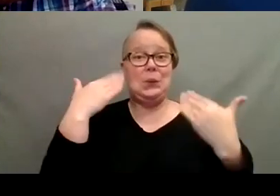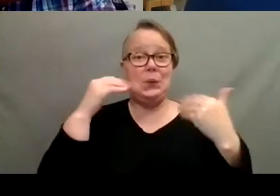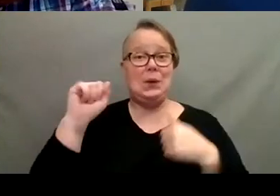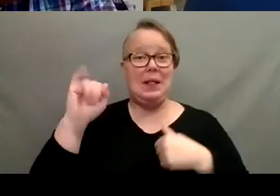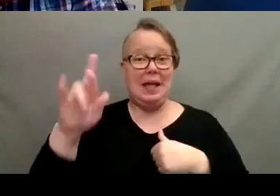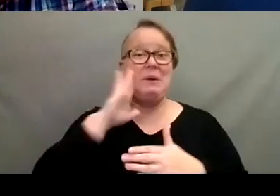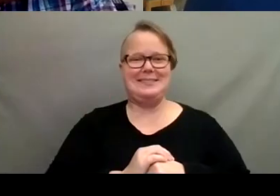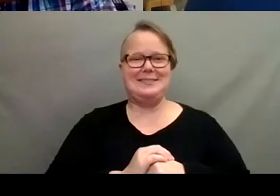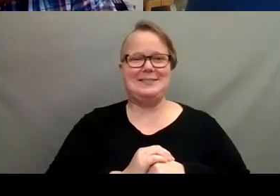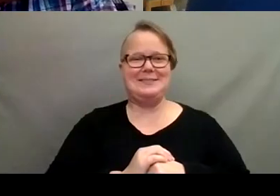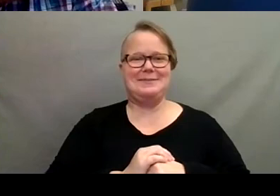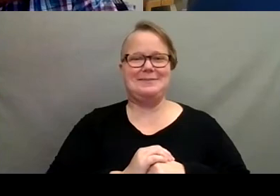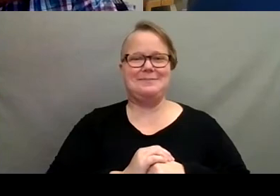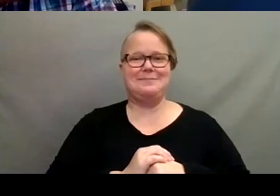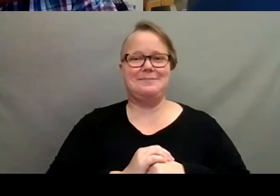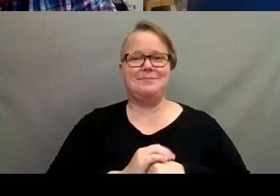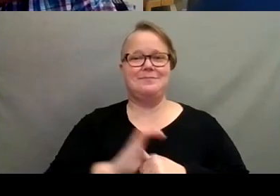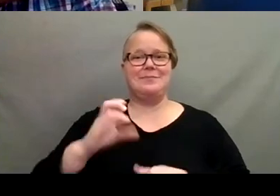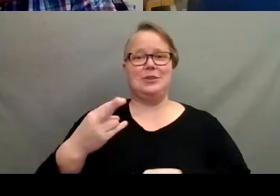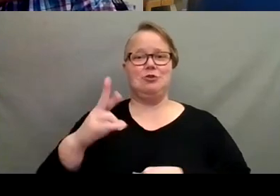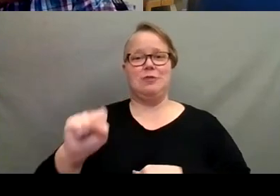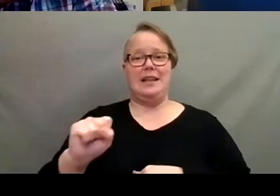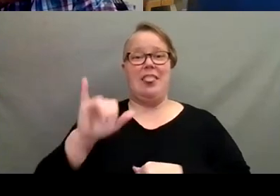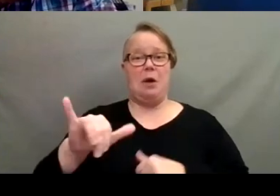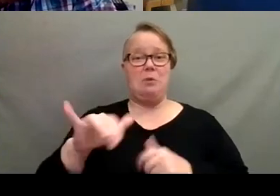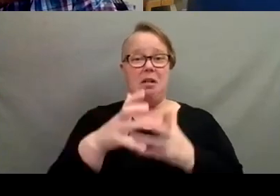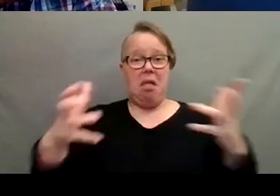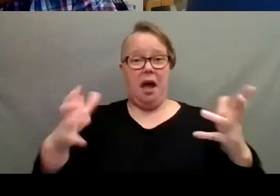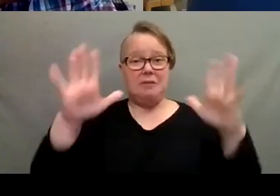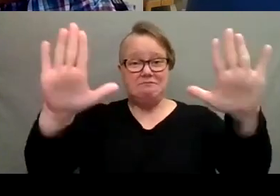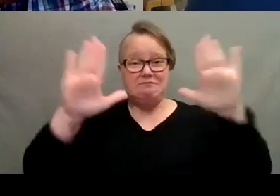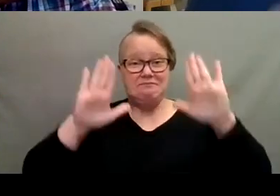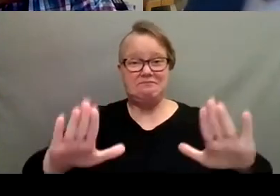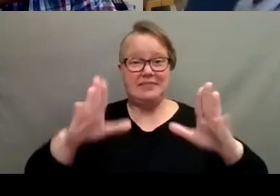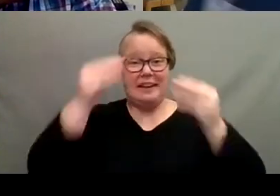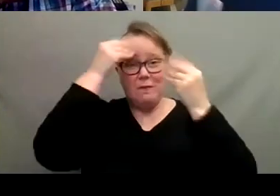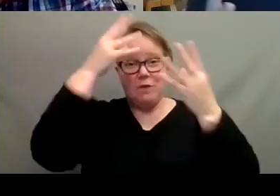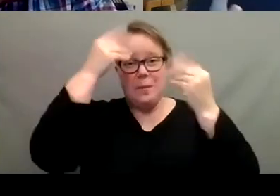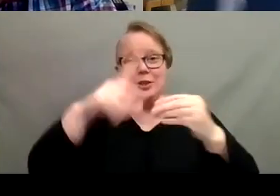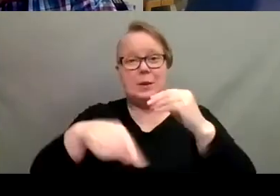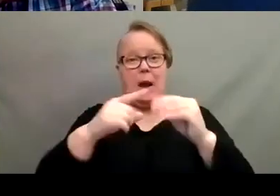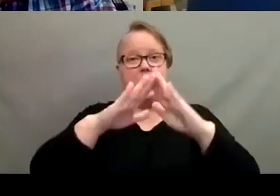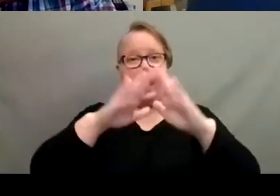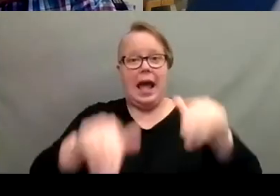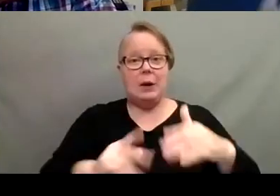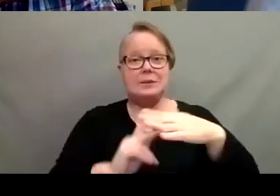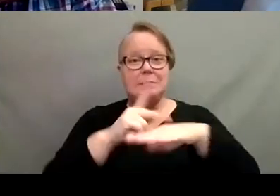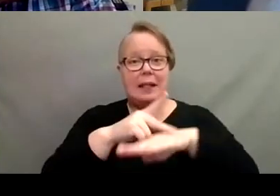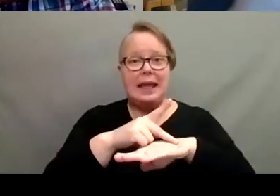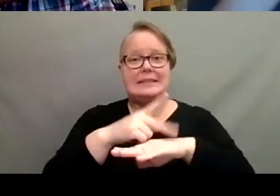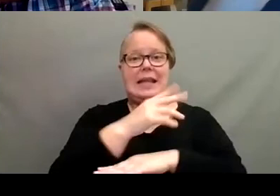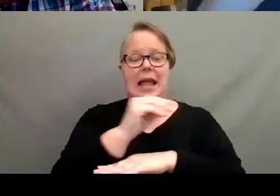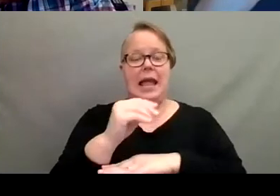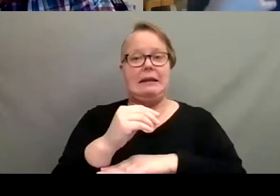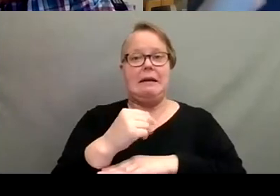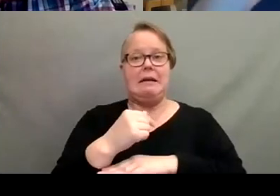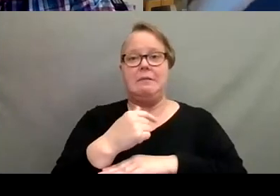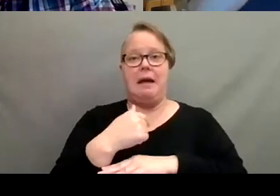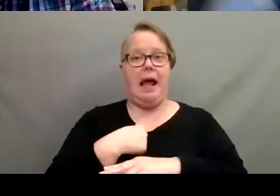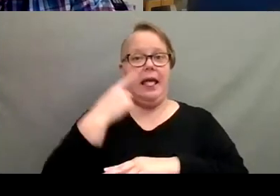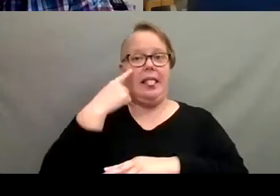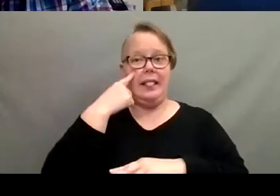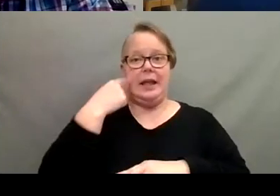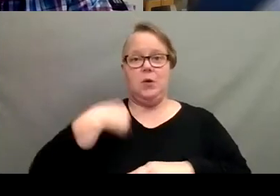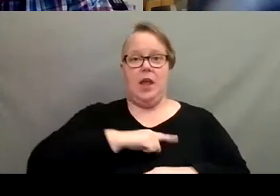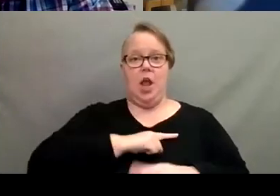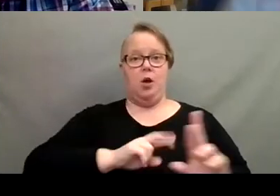work. Well, that was a lot of fantastic information about houseplants. And I think we are